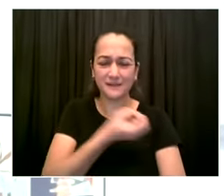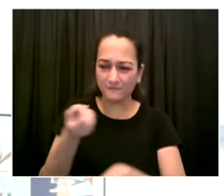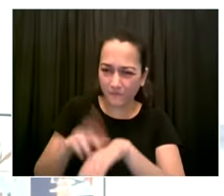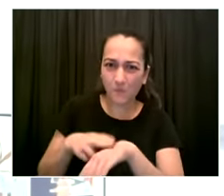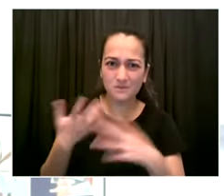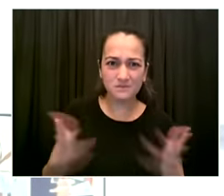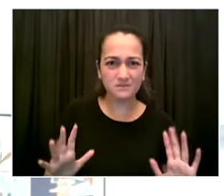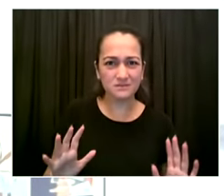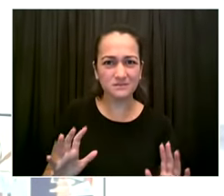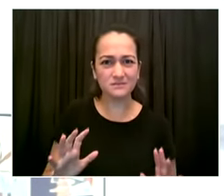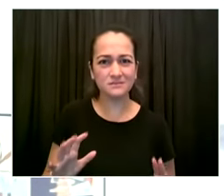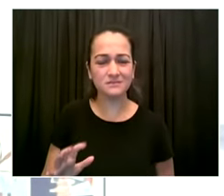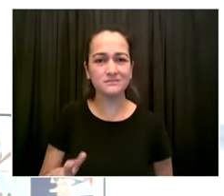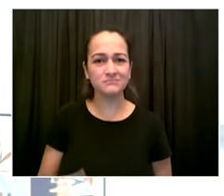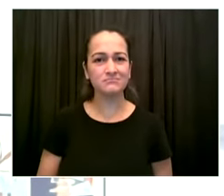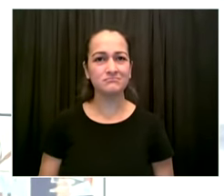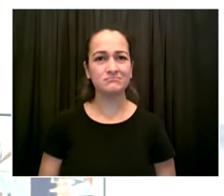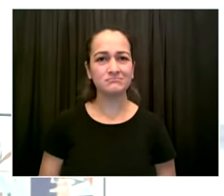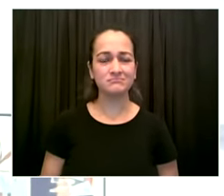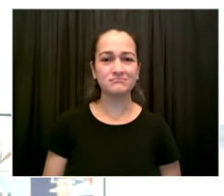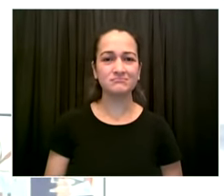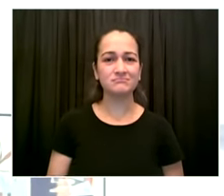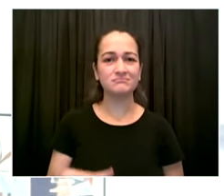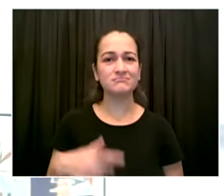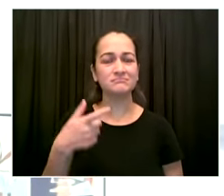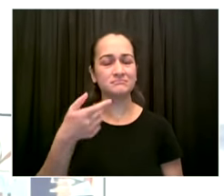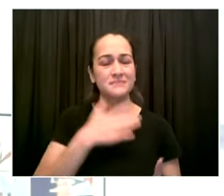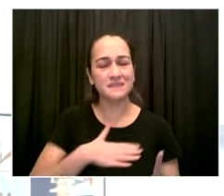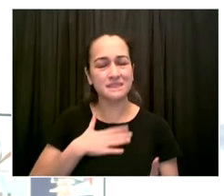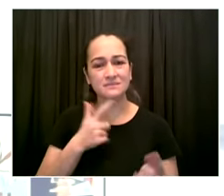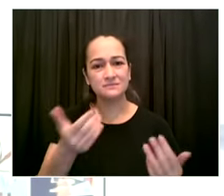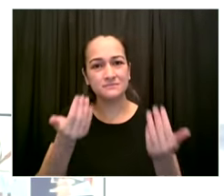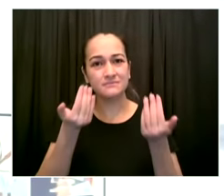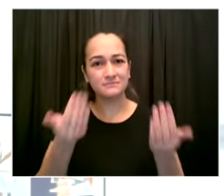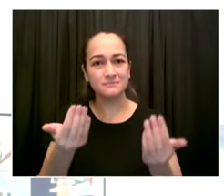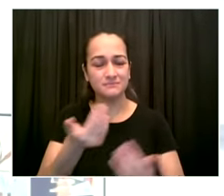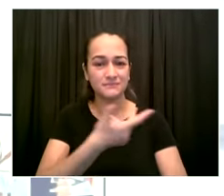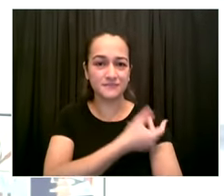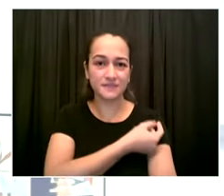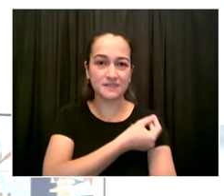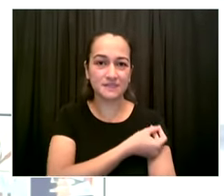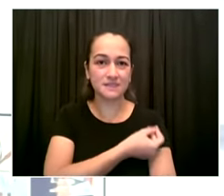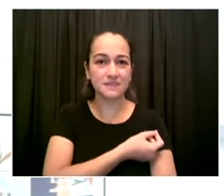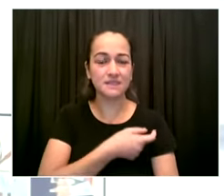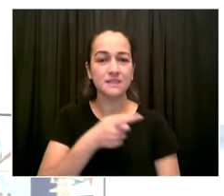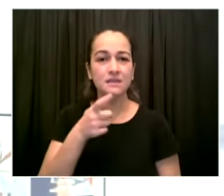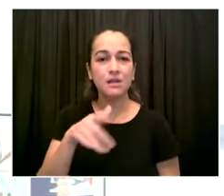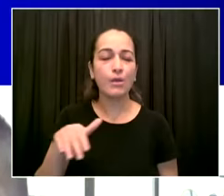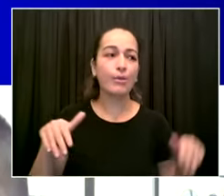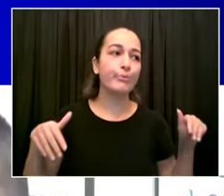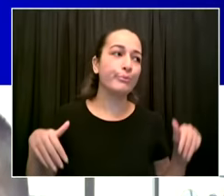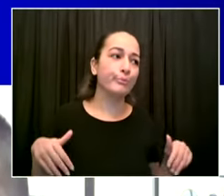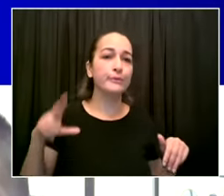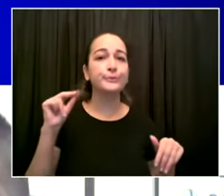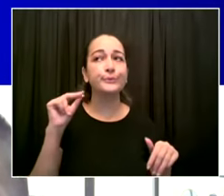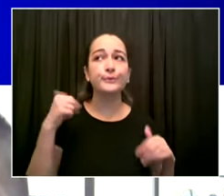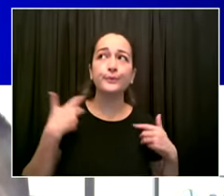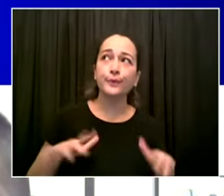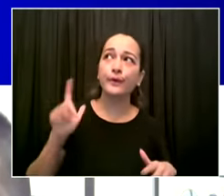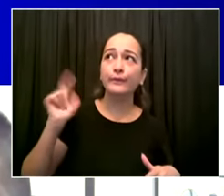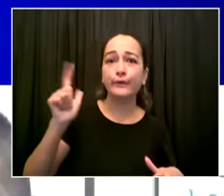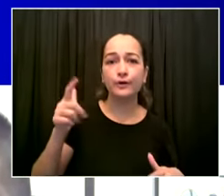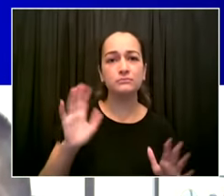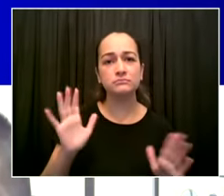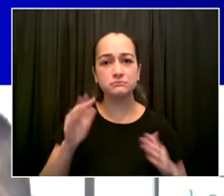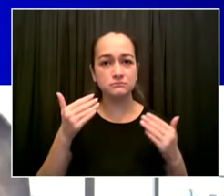private sector leaders to do your part in our pandemic response by adopting vaccine requirements thank you sir thank you very